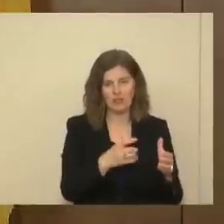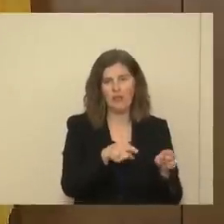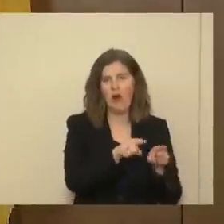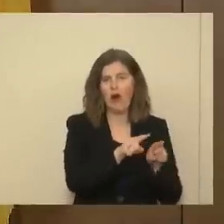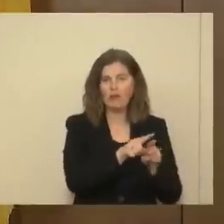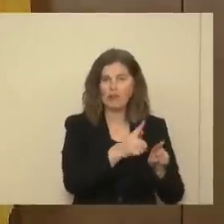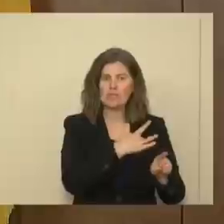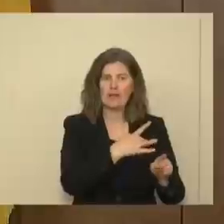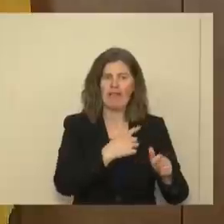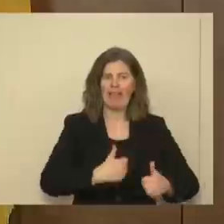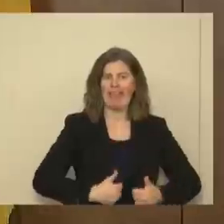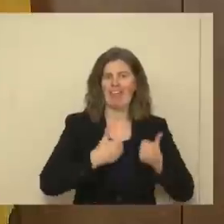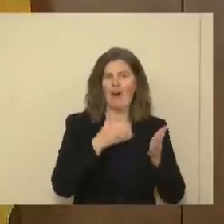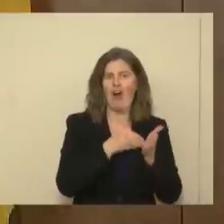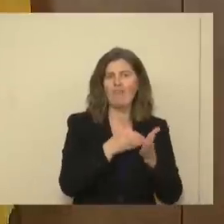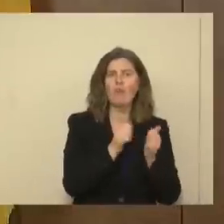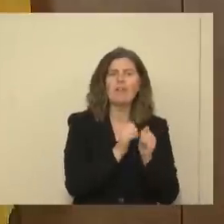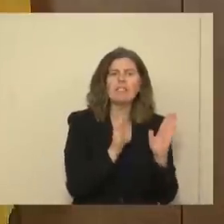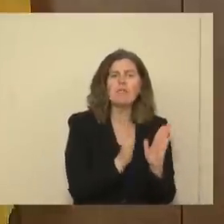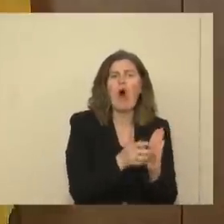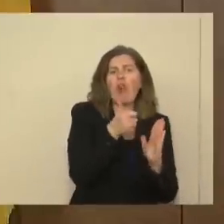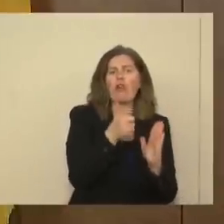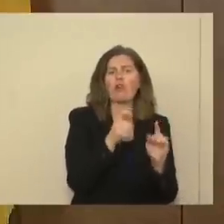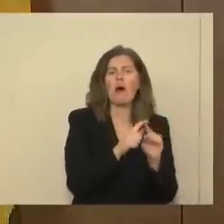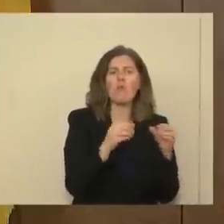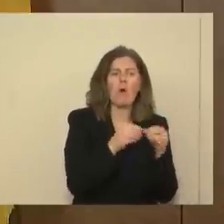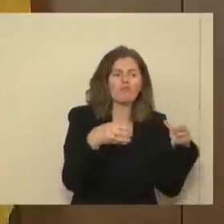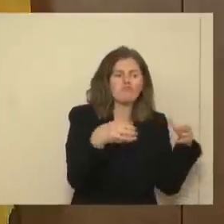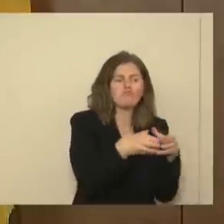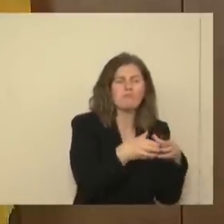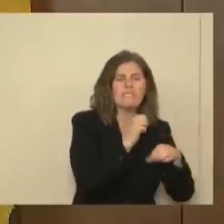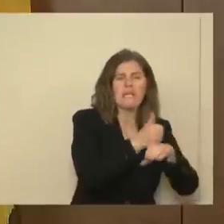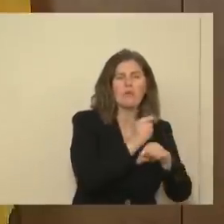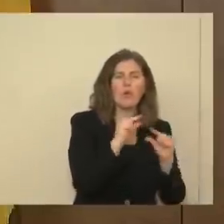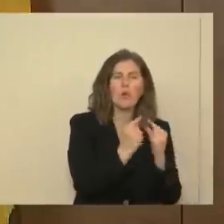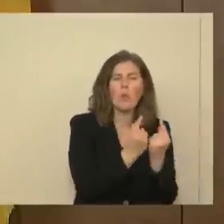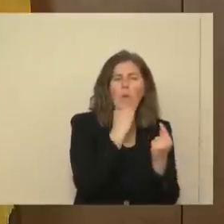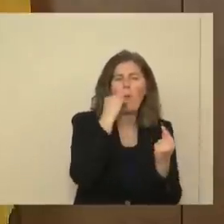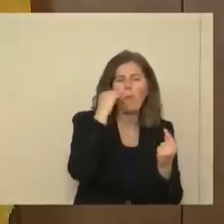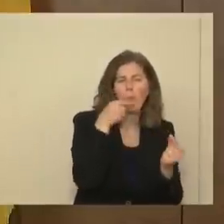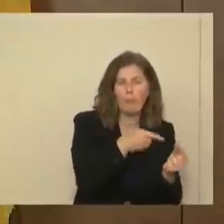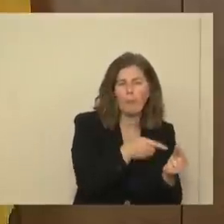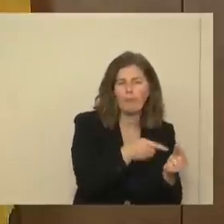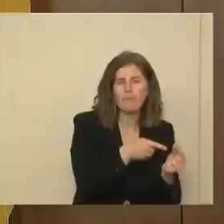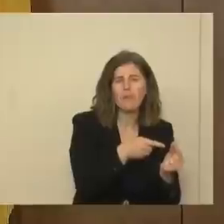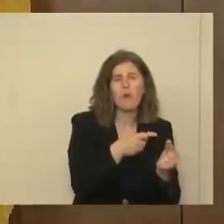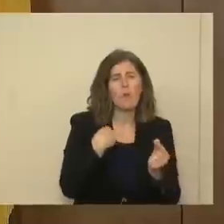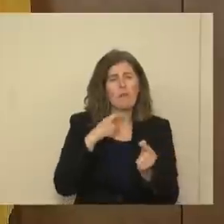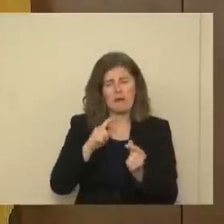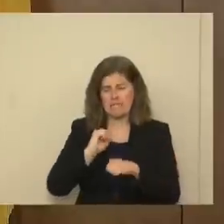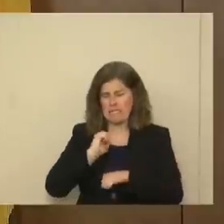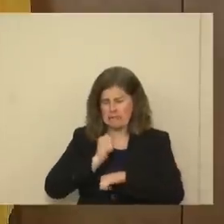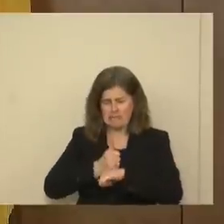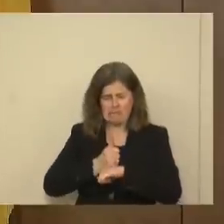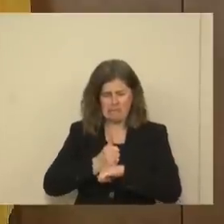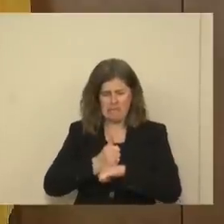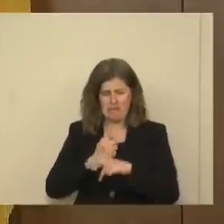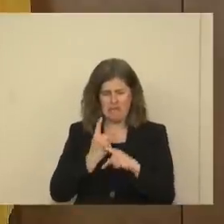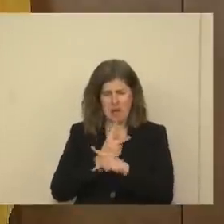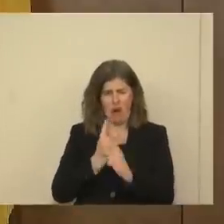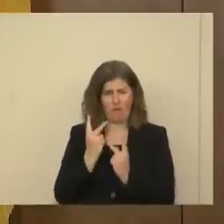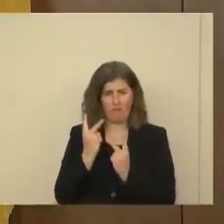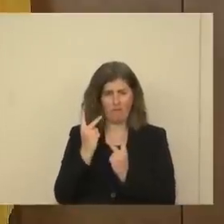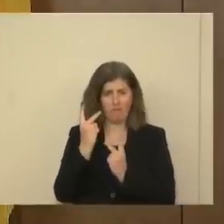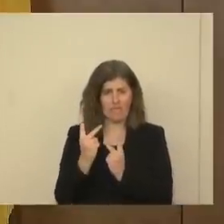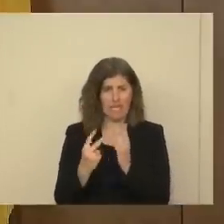also living often in smaller but congregate settings. We have to get this visitation right so that